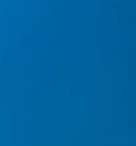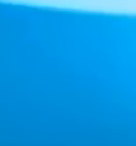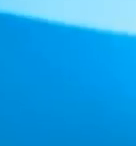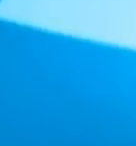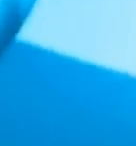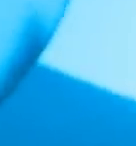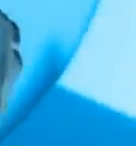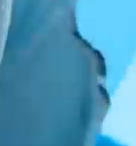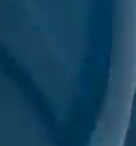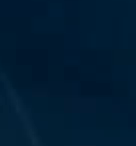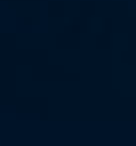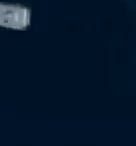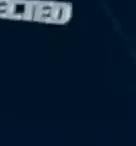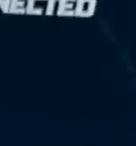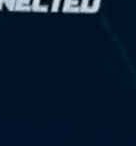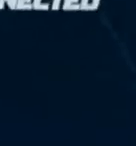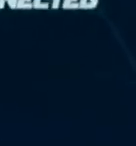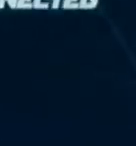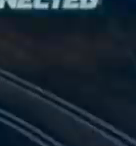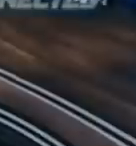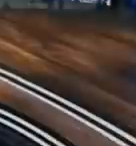Suba, Edwin Nunn.